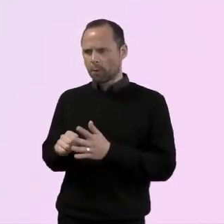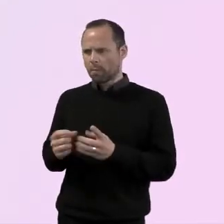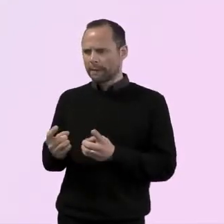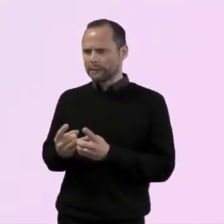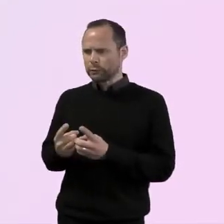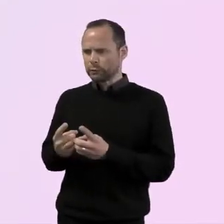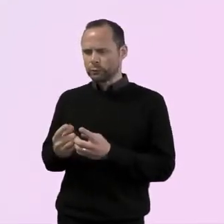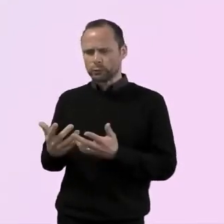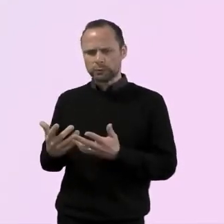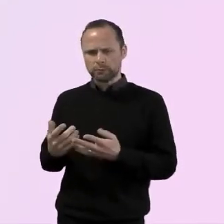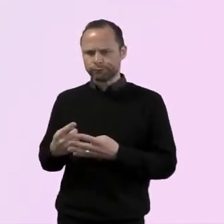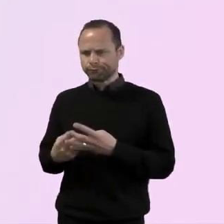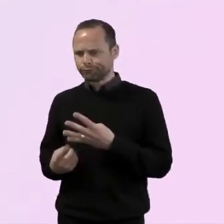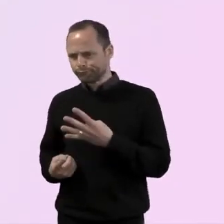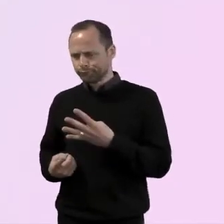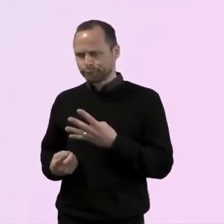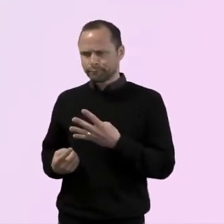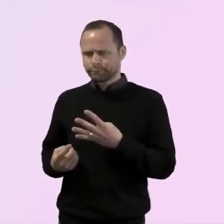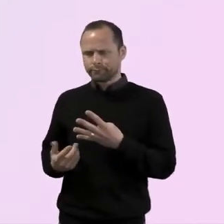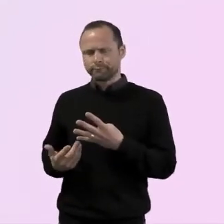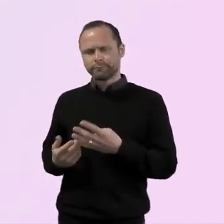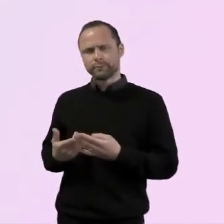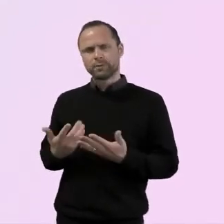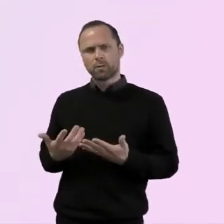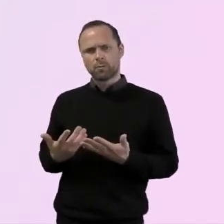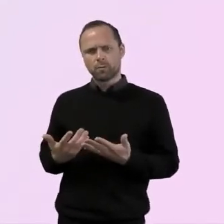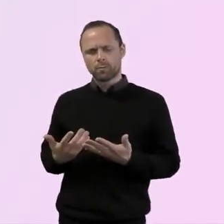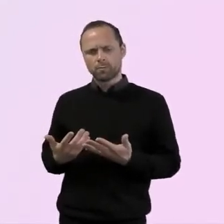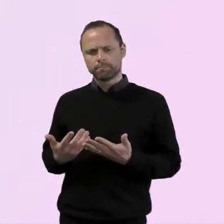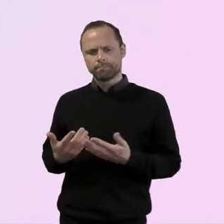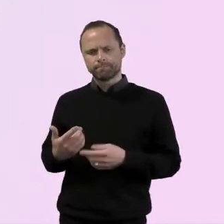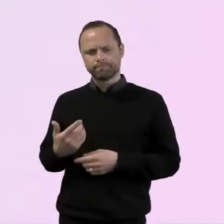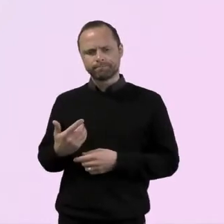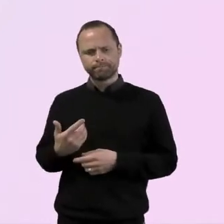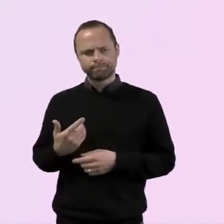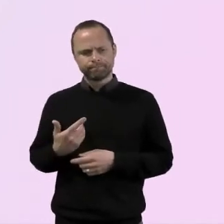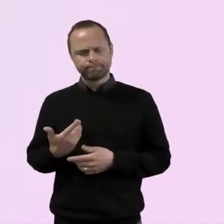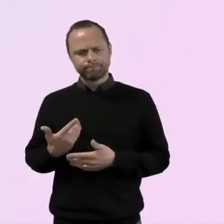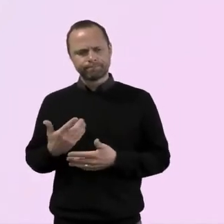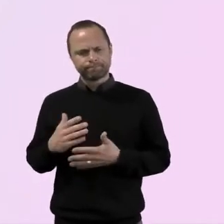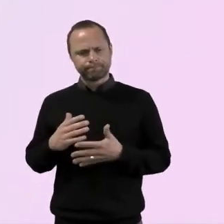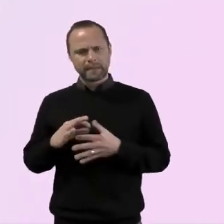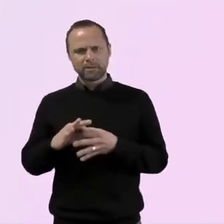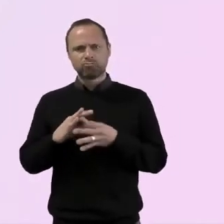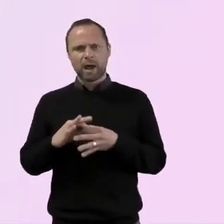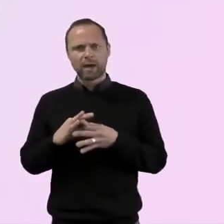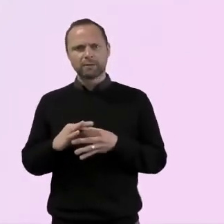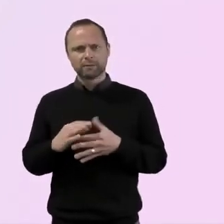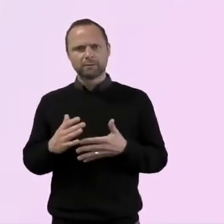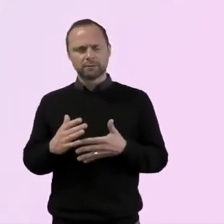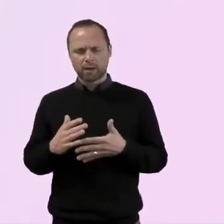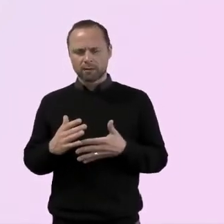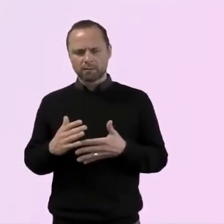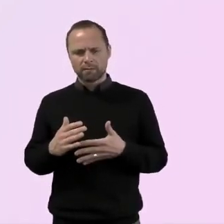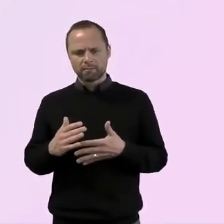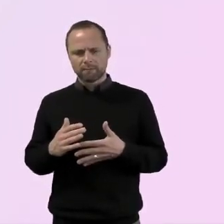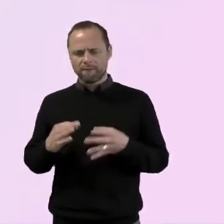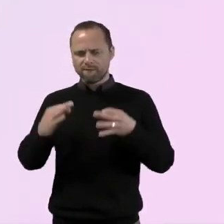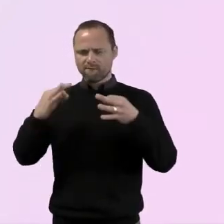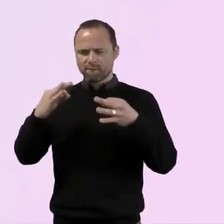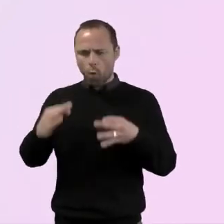I interacting in, in that way in, in a sort of formal, uh, set up as a school?